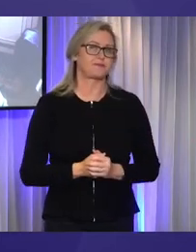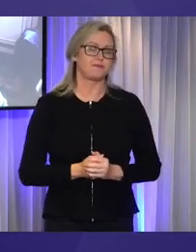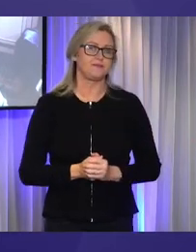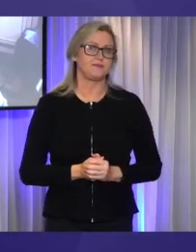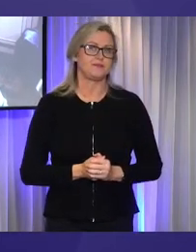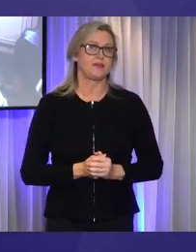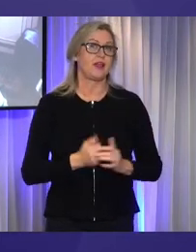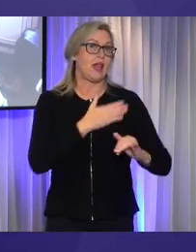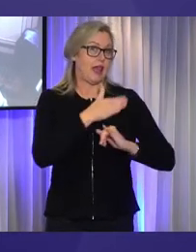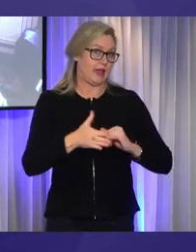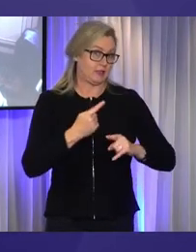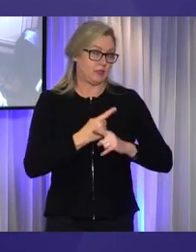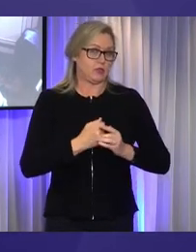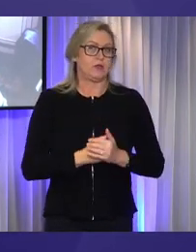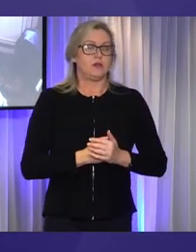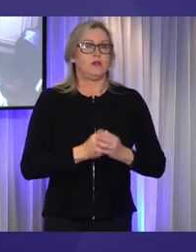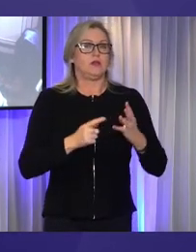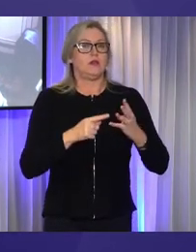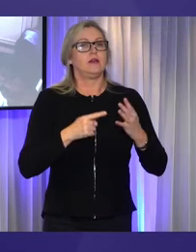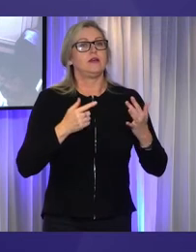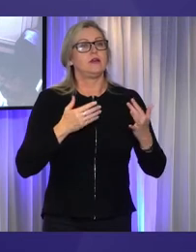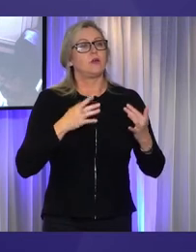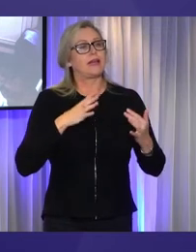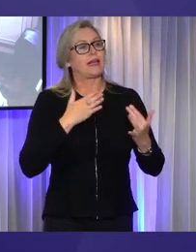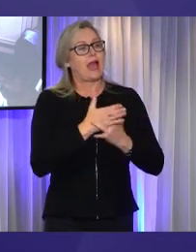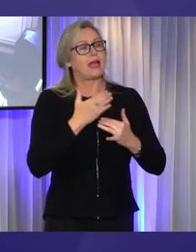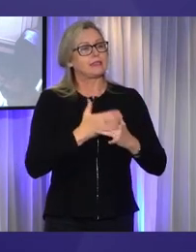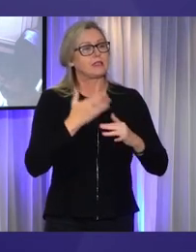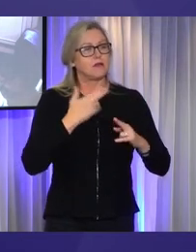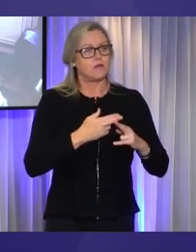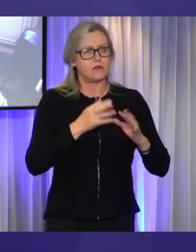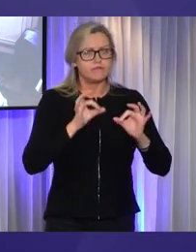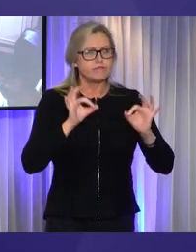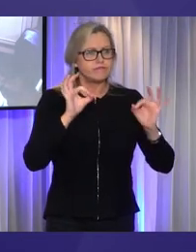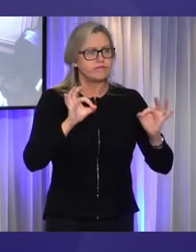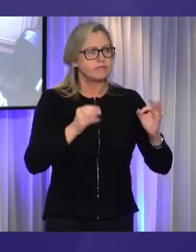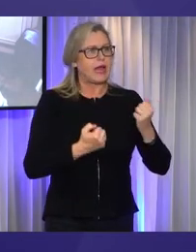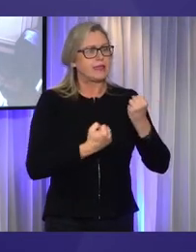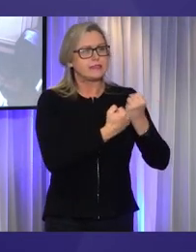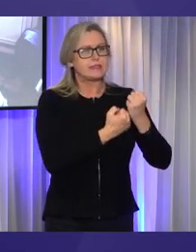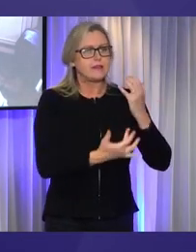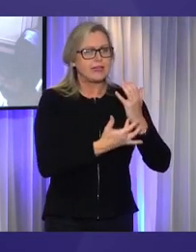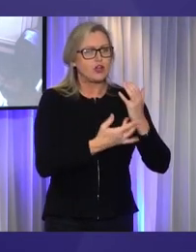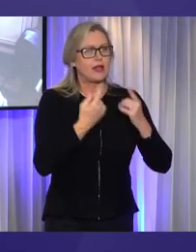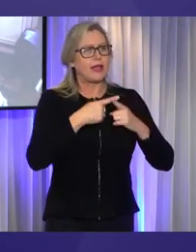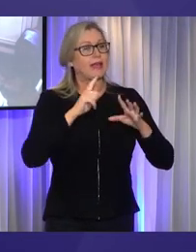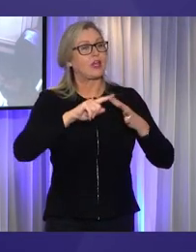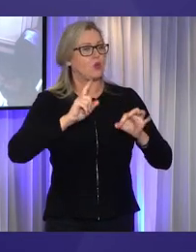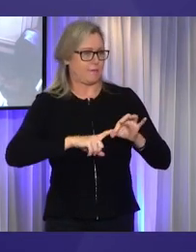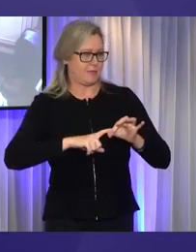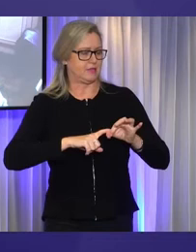And finally, access to well-designed, assistive technology and equipment can be